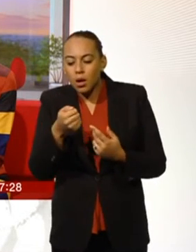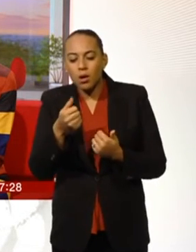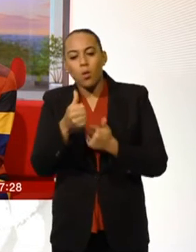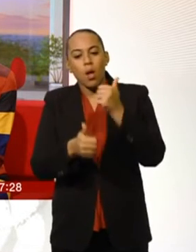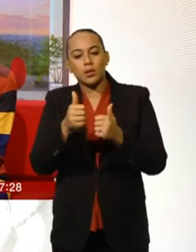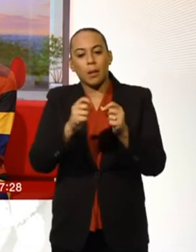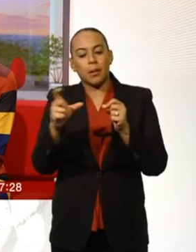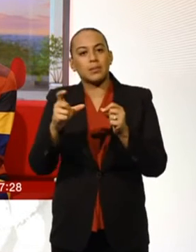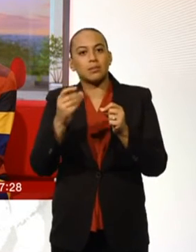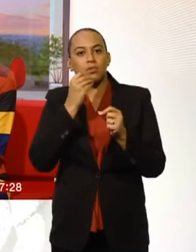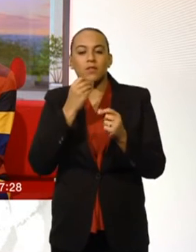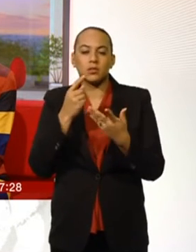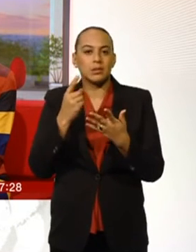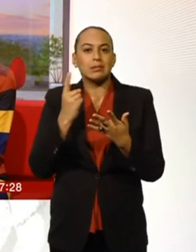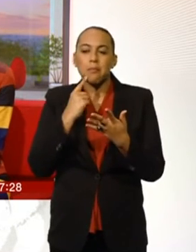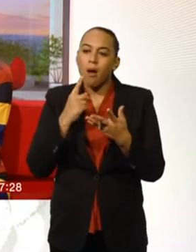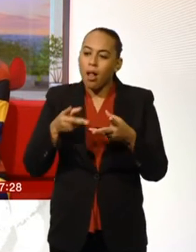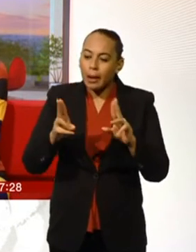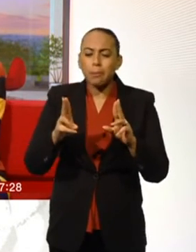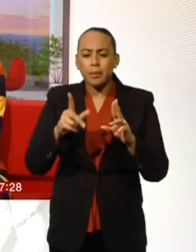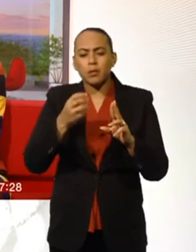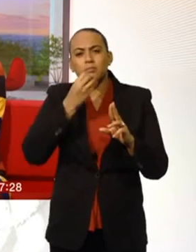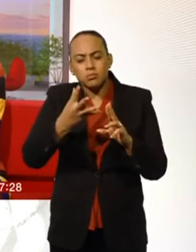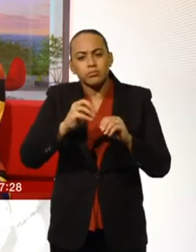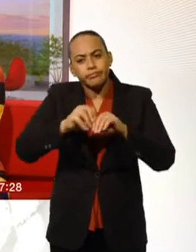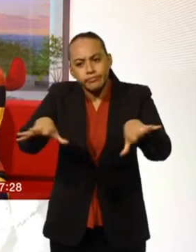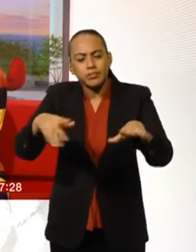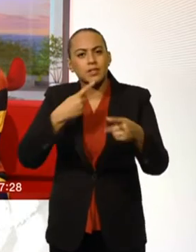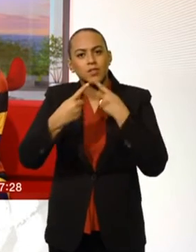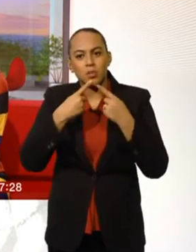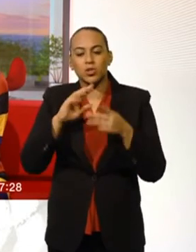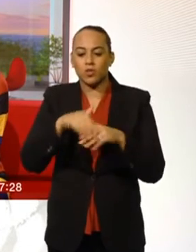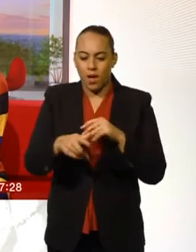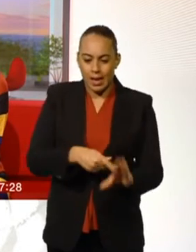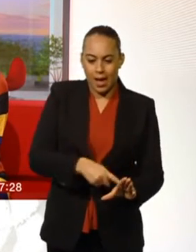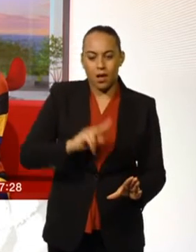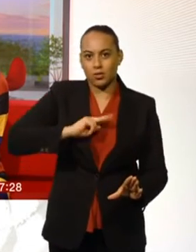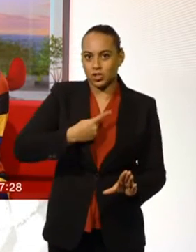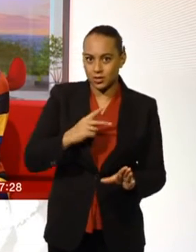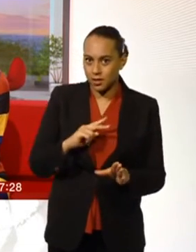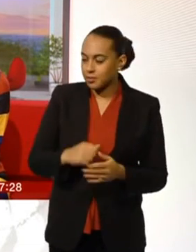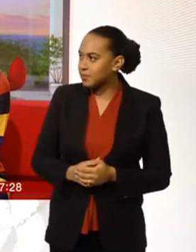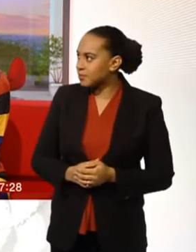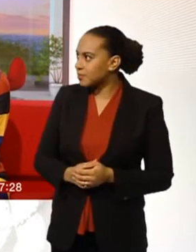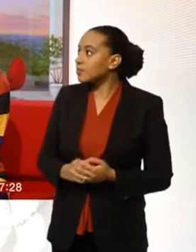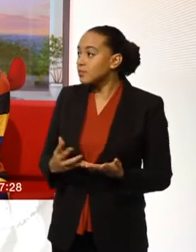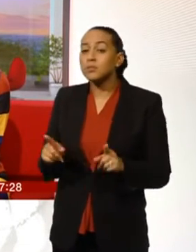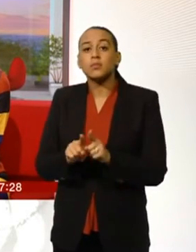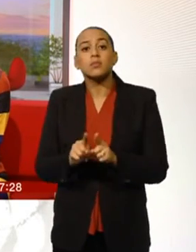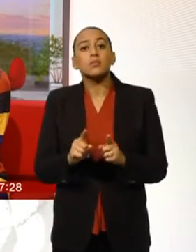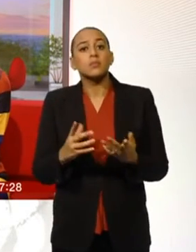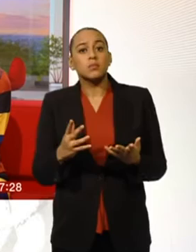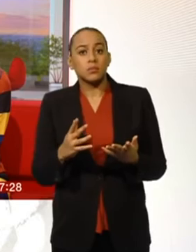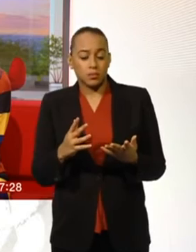Beautiful and simple piece on trans issues for young children. Yeah, Louise saying as well on Twitter that we need to educate society